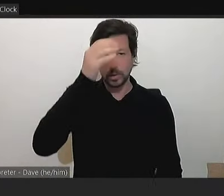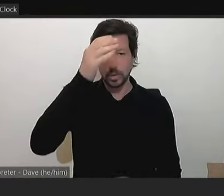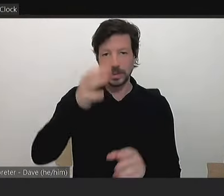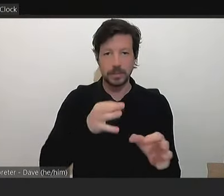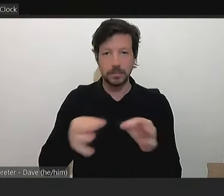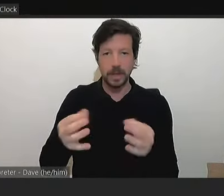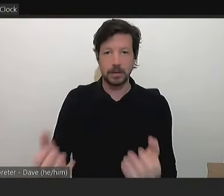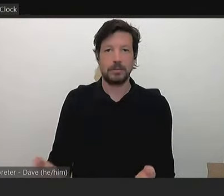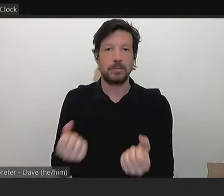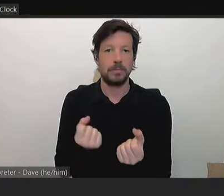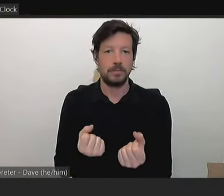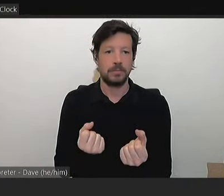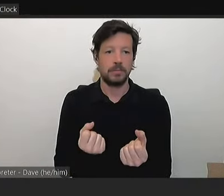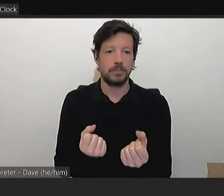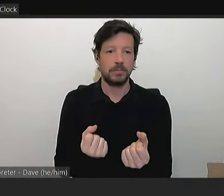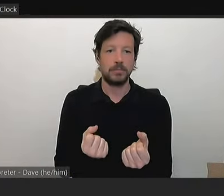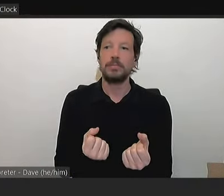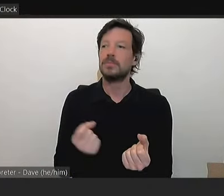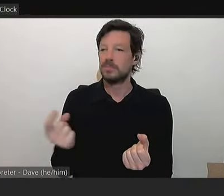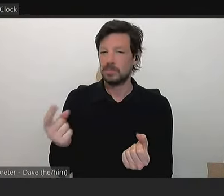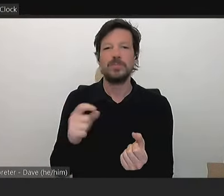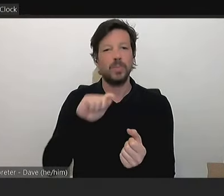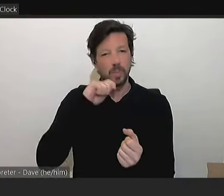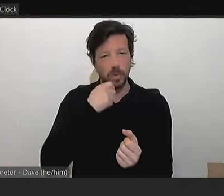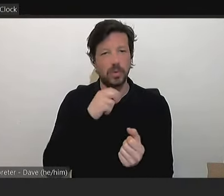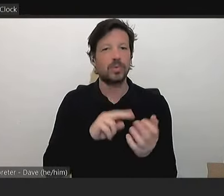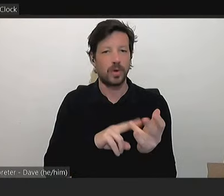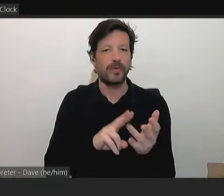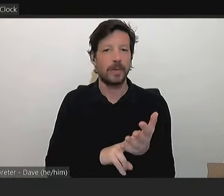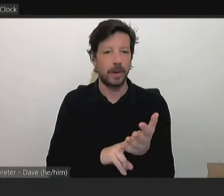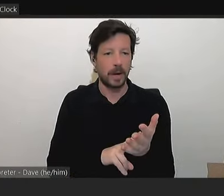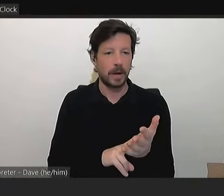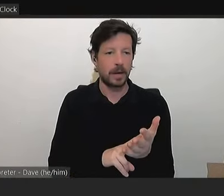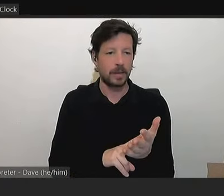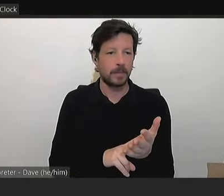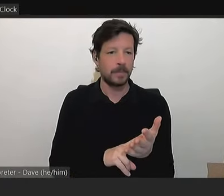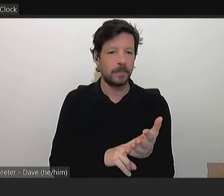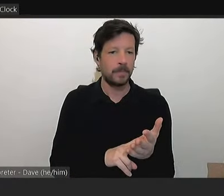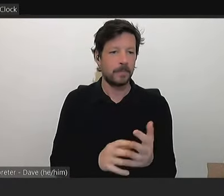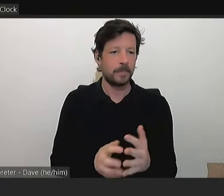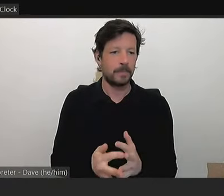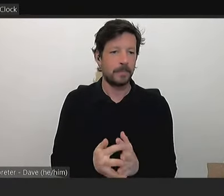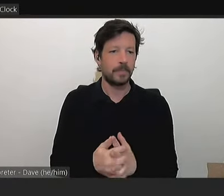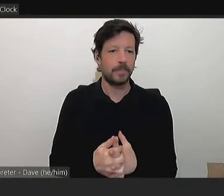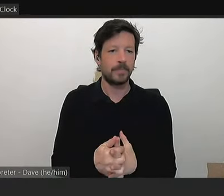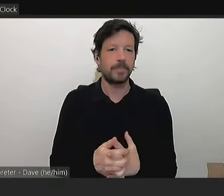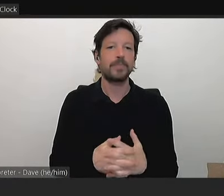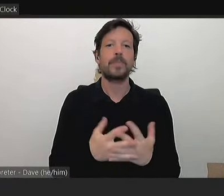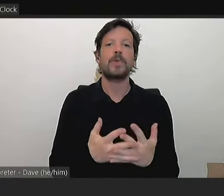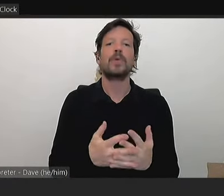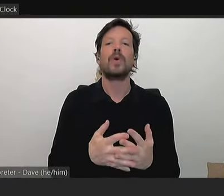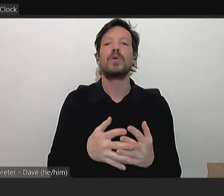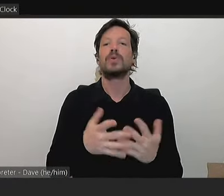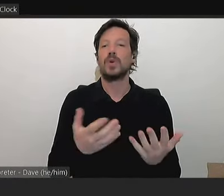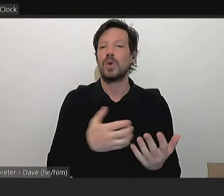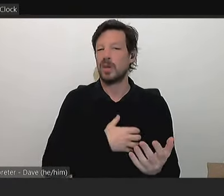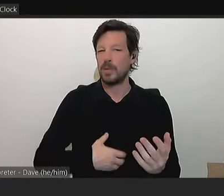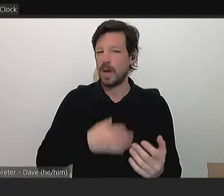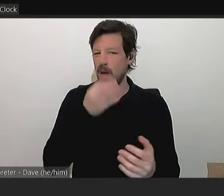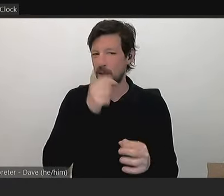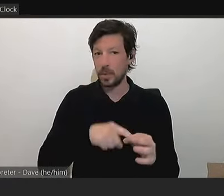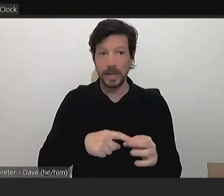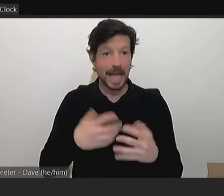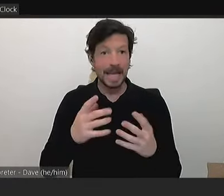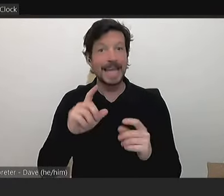back, which we've just heard are coming back in November. Um, the question from the Mayor is, are there any current safety concerns